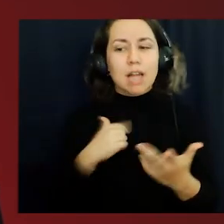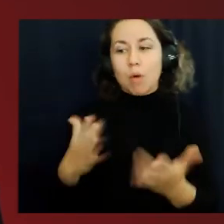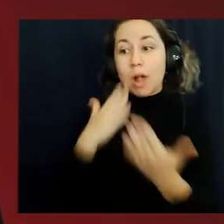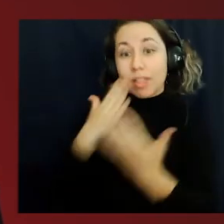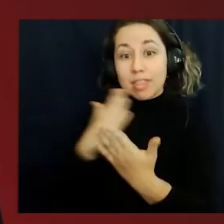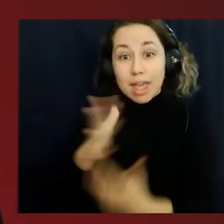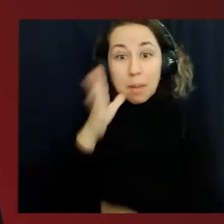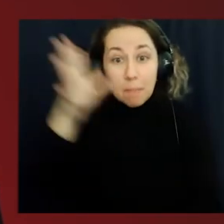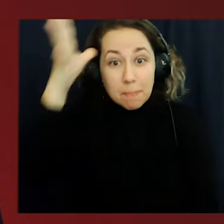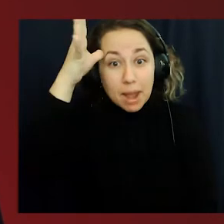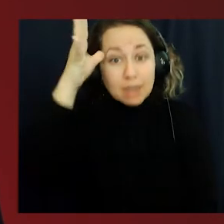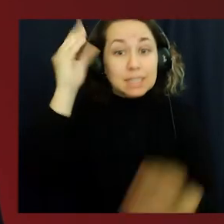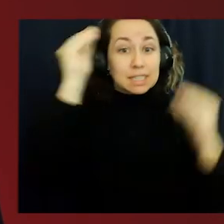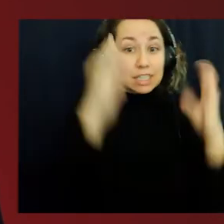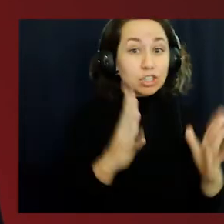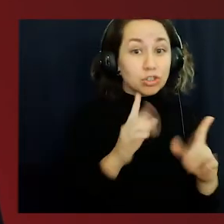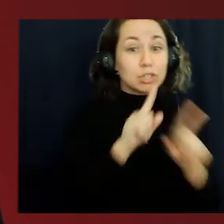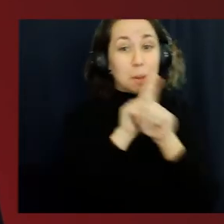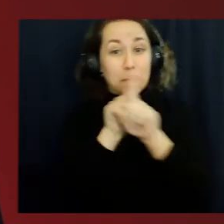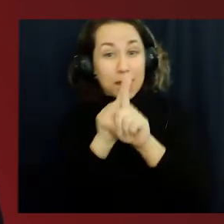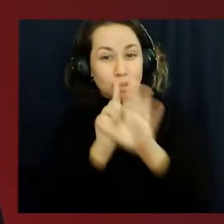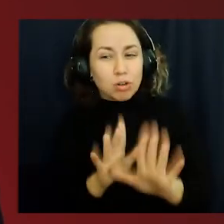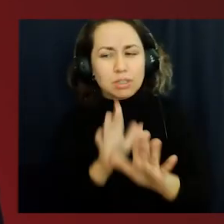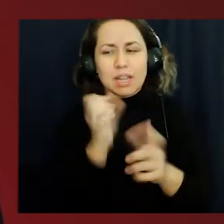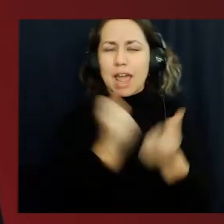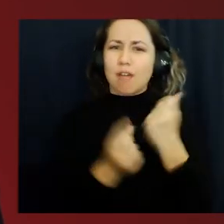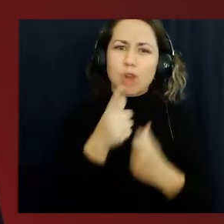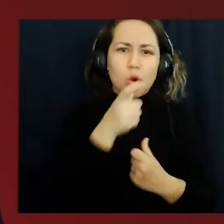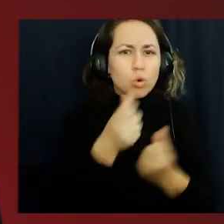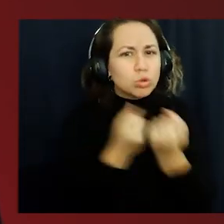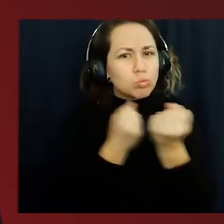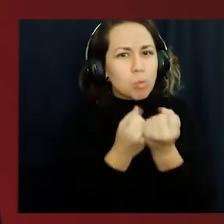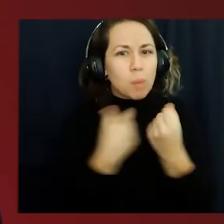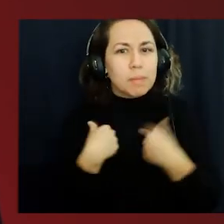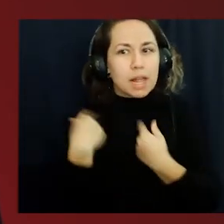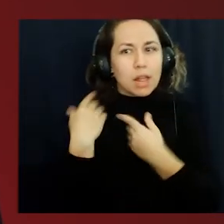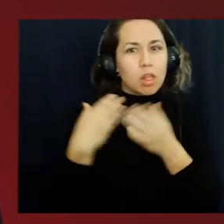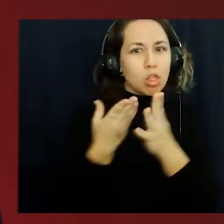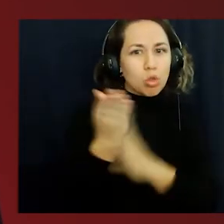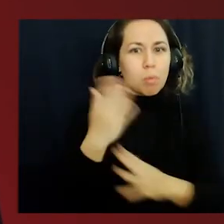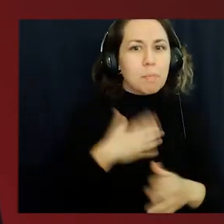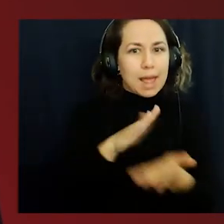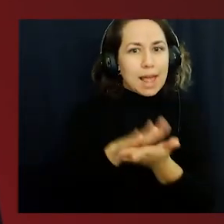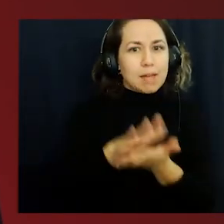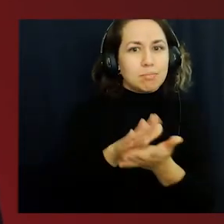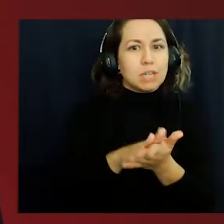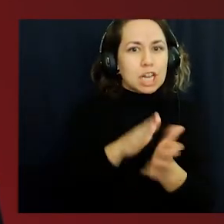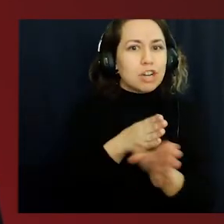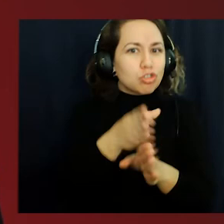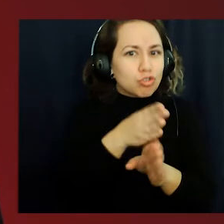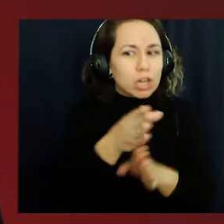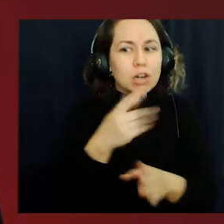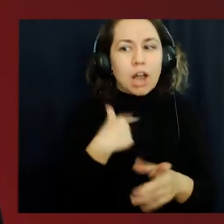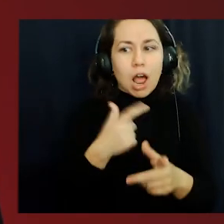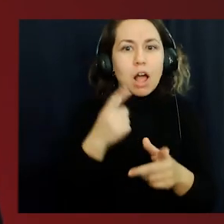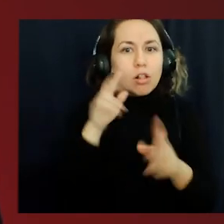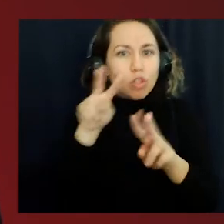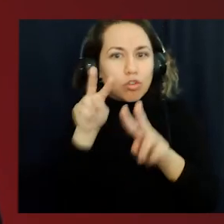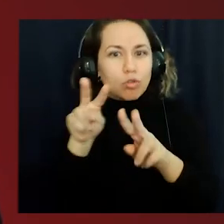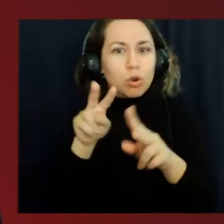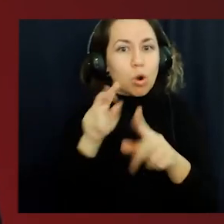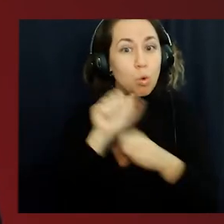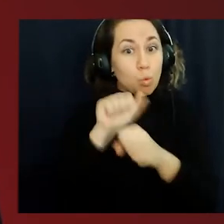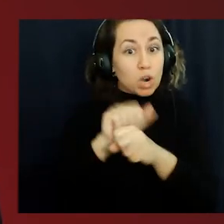my parents, my teachers, my mentors, and everybody who supported me throughout my academic career. I look forward to working hard,